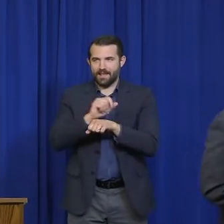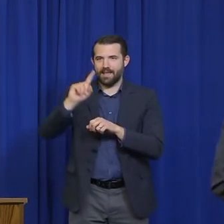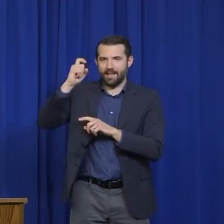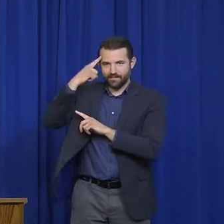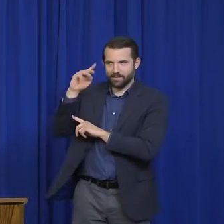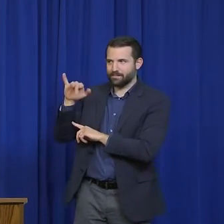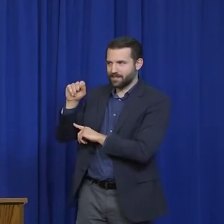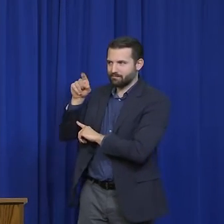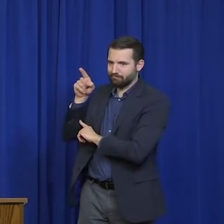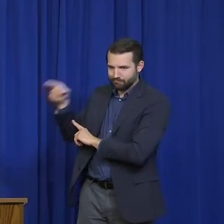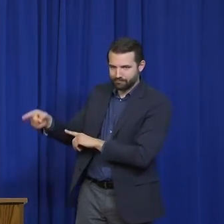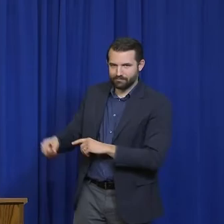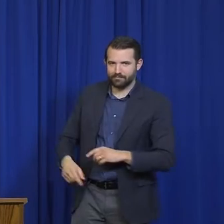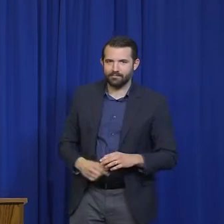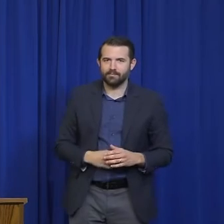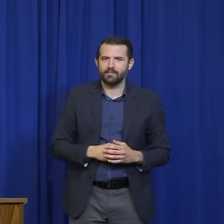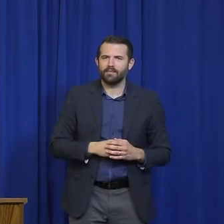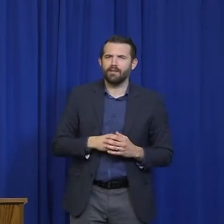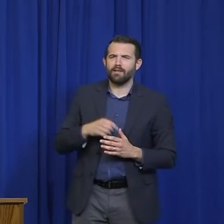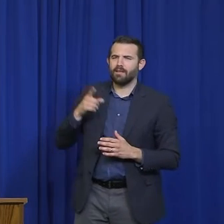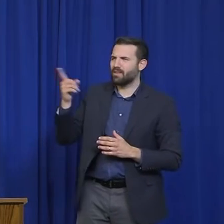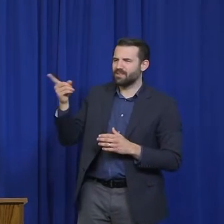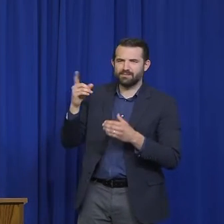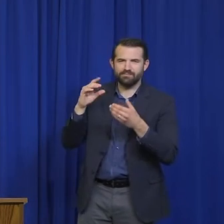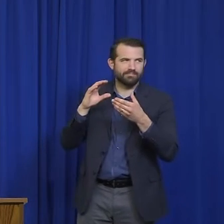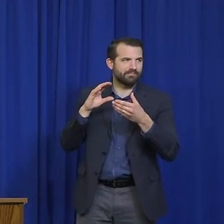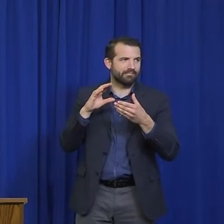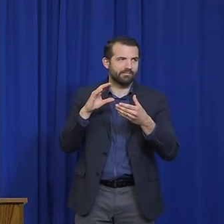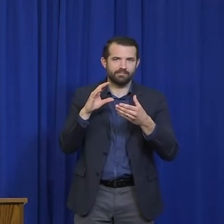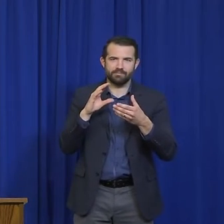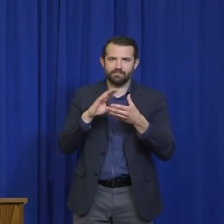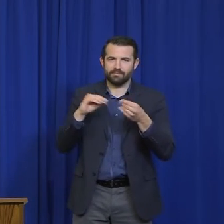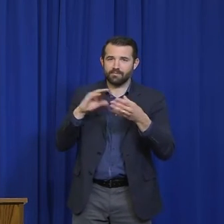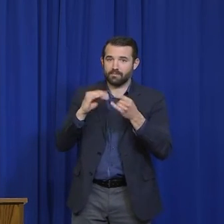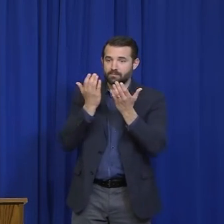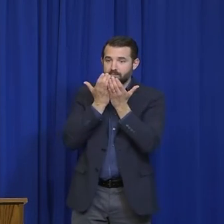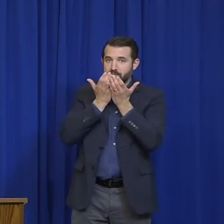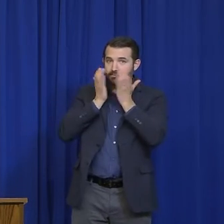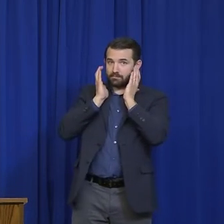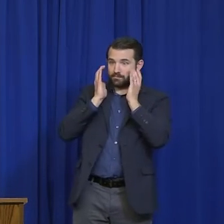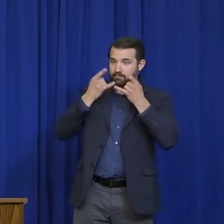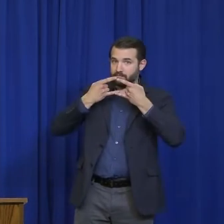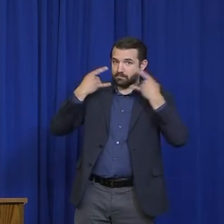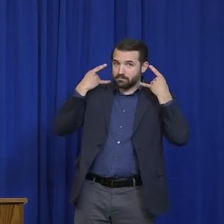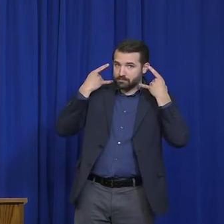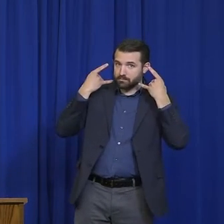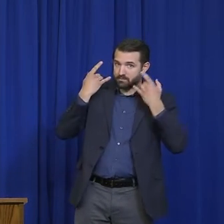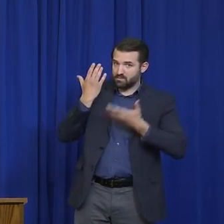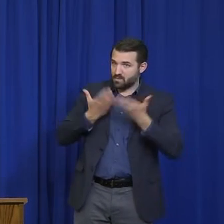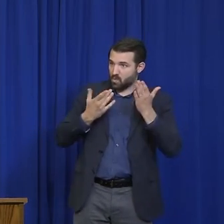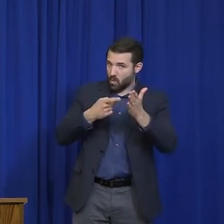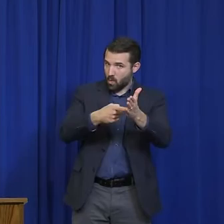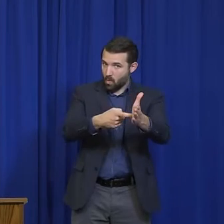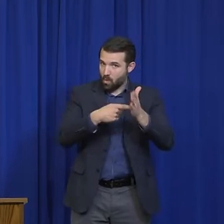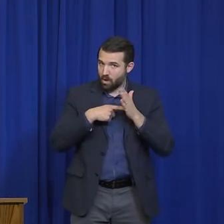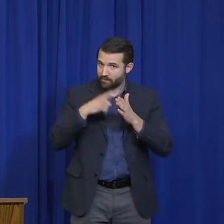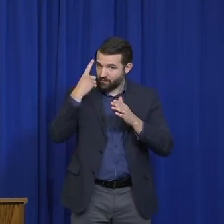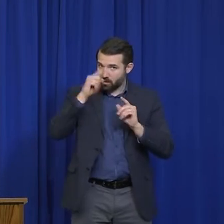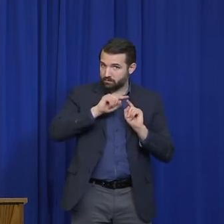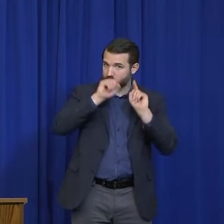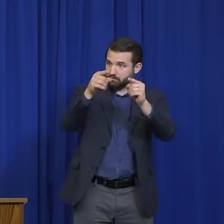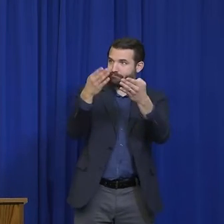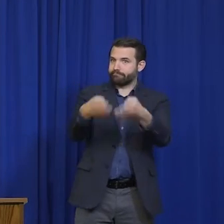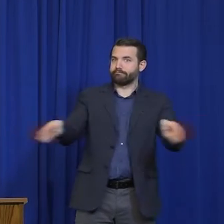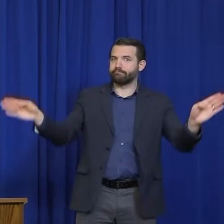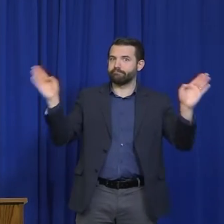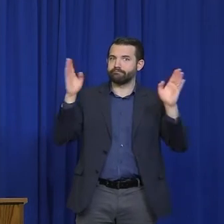statement that the face mask would be required in certain public settings. Is there a penalty or a